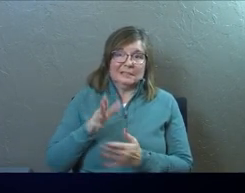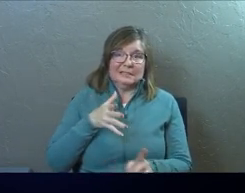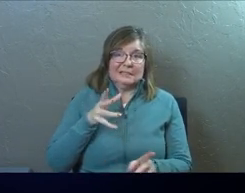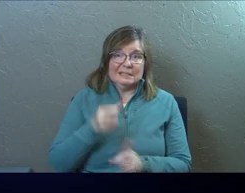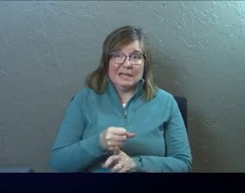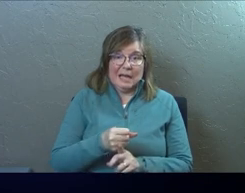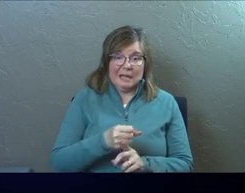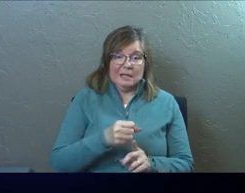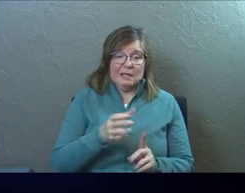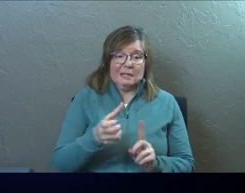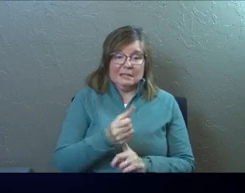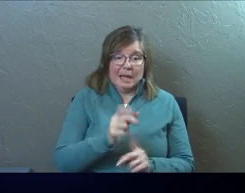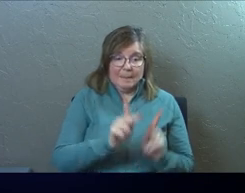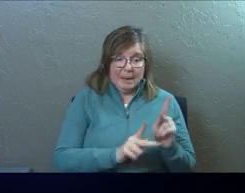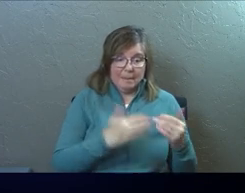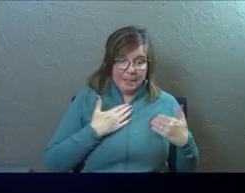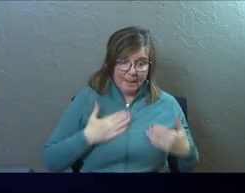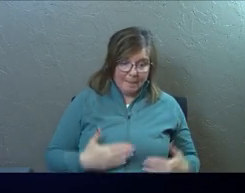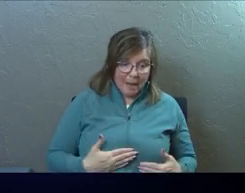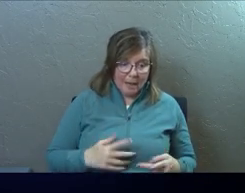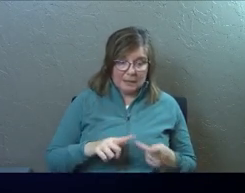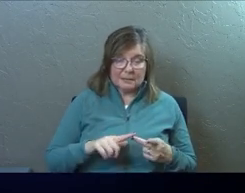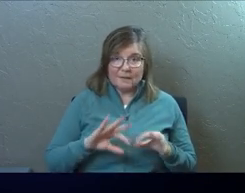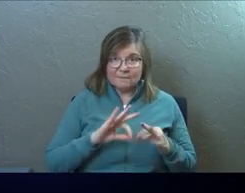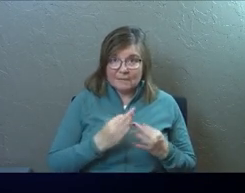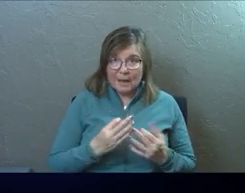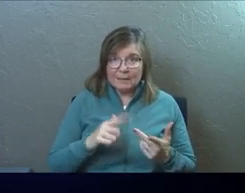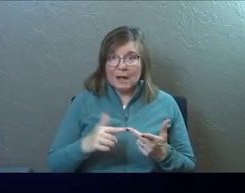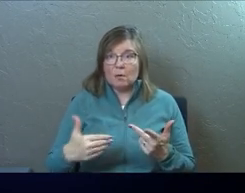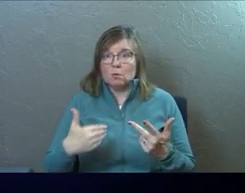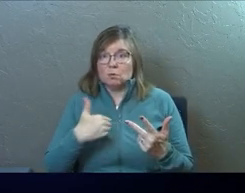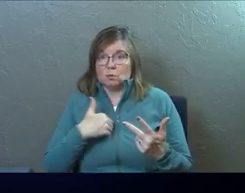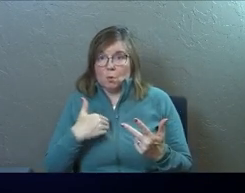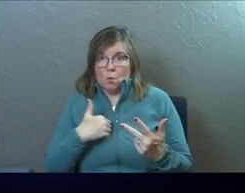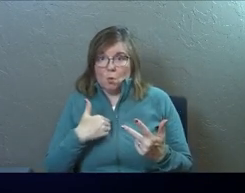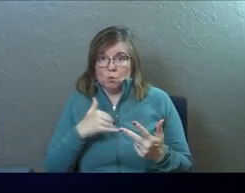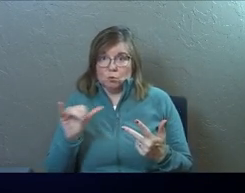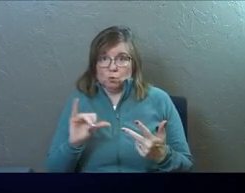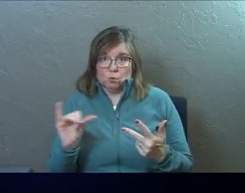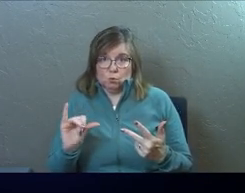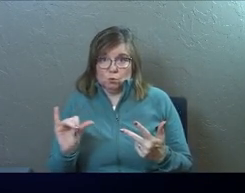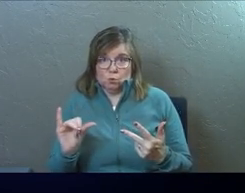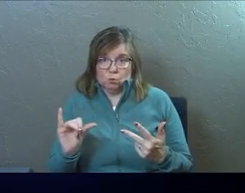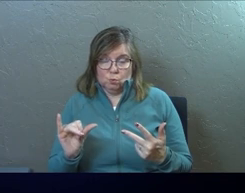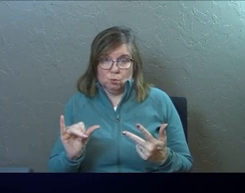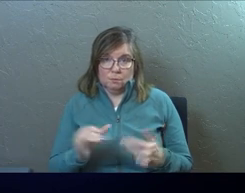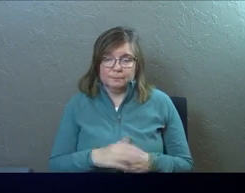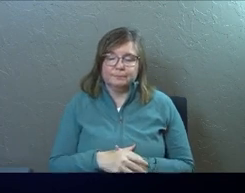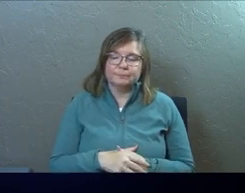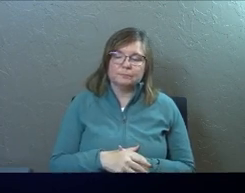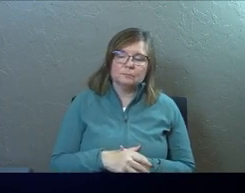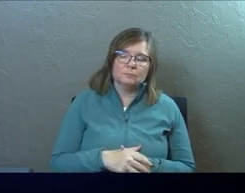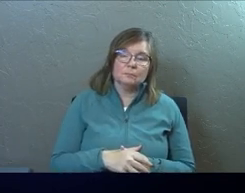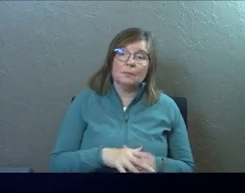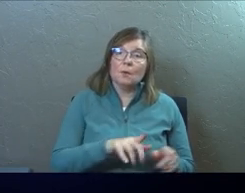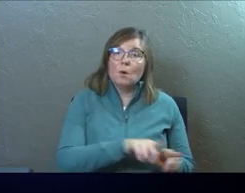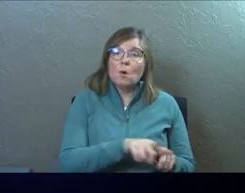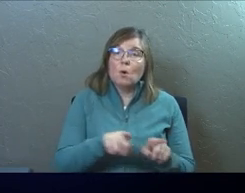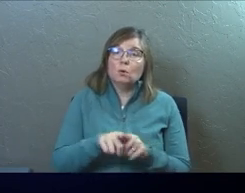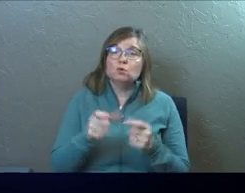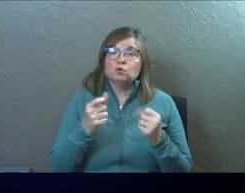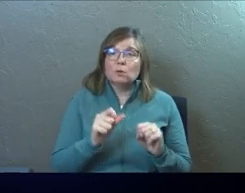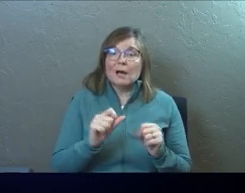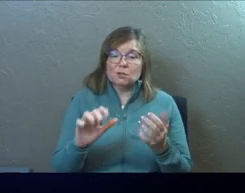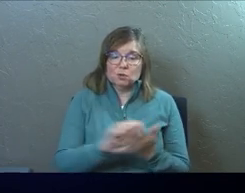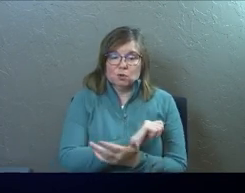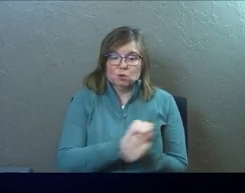people, their bodies, he's attacking families, and he's attacking their souls as well. Also, he's